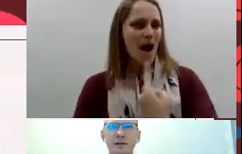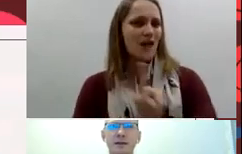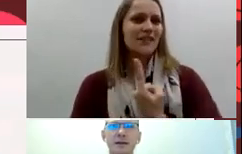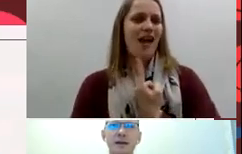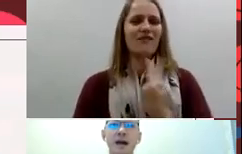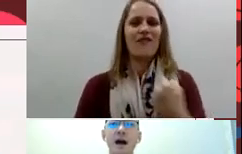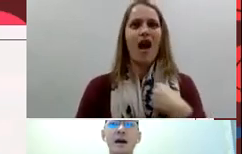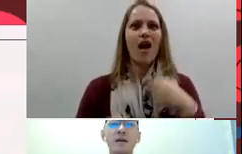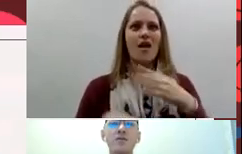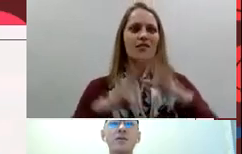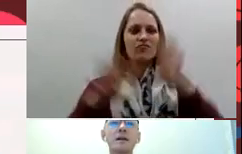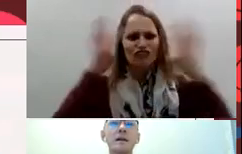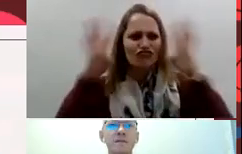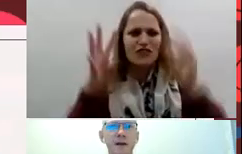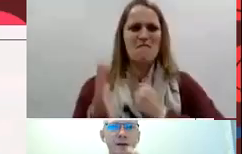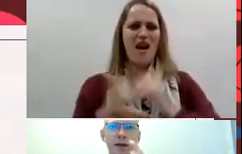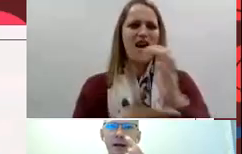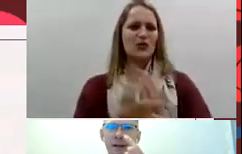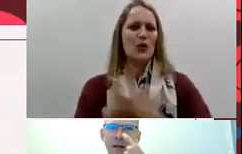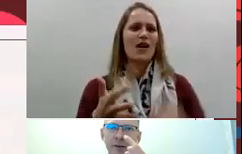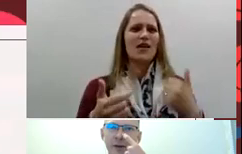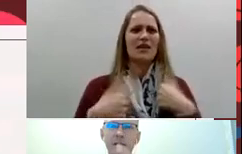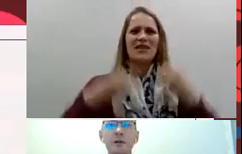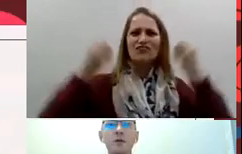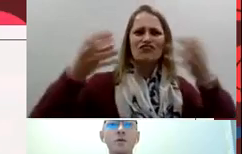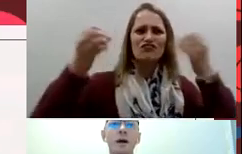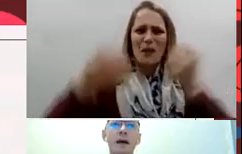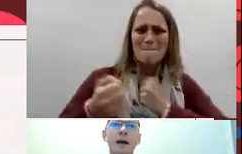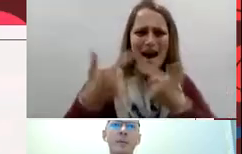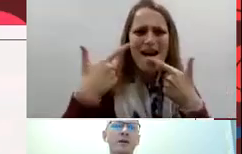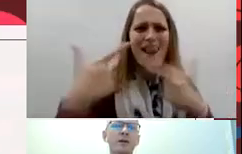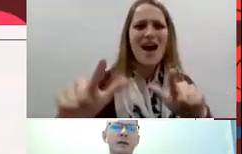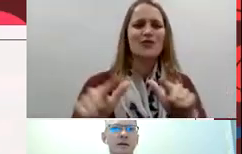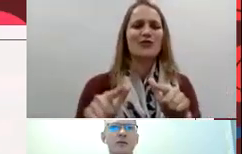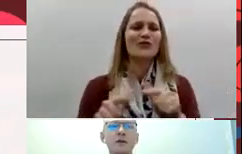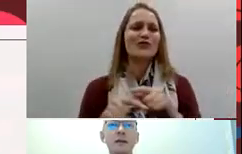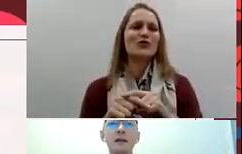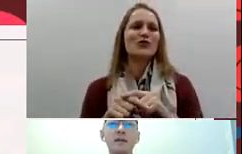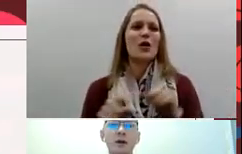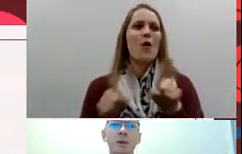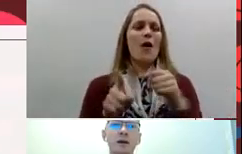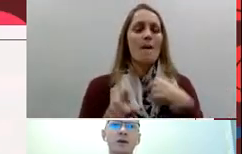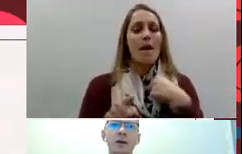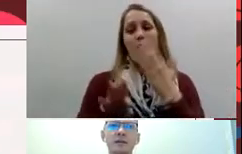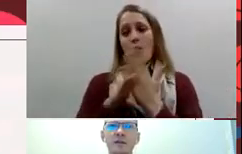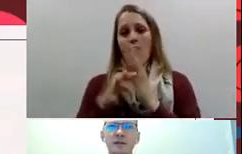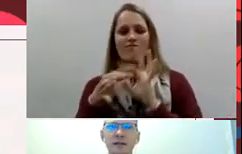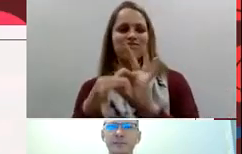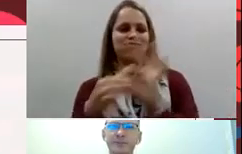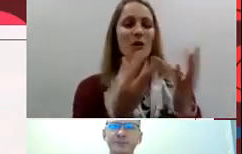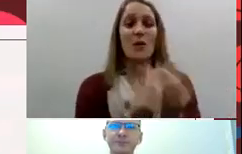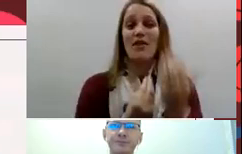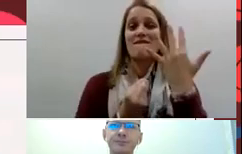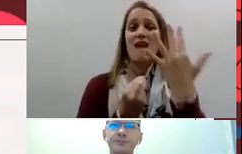I really found that I discovered who I am I could really live out my creativity